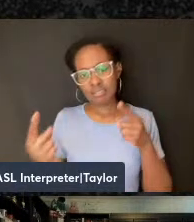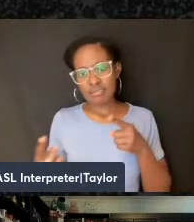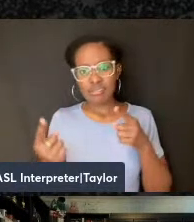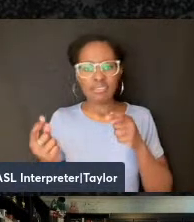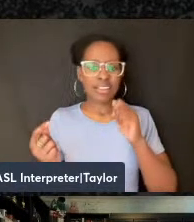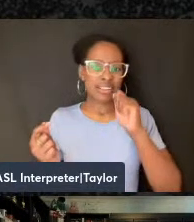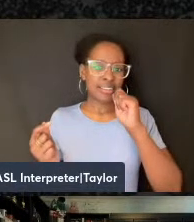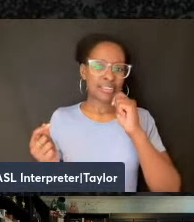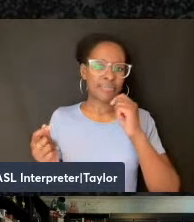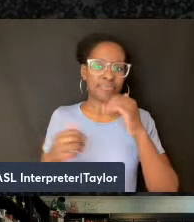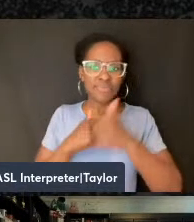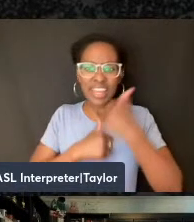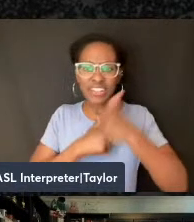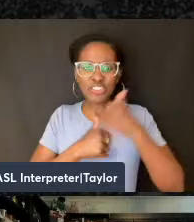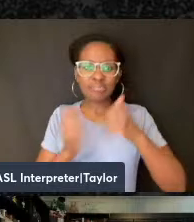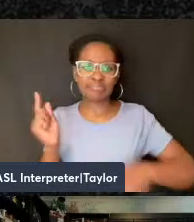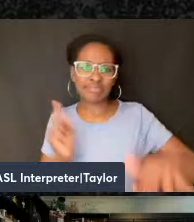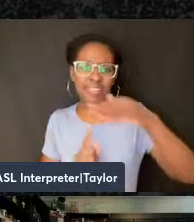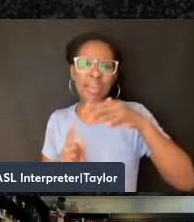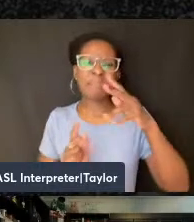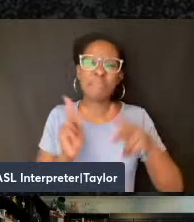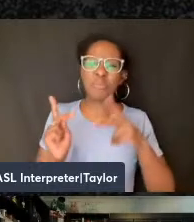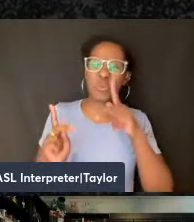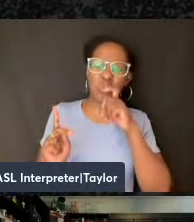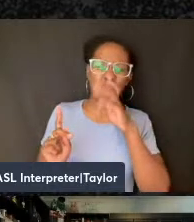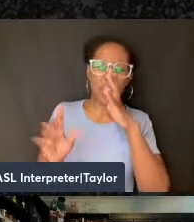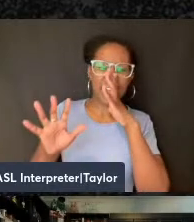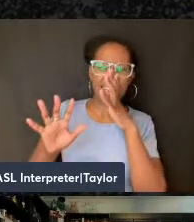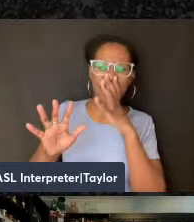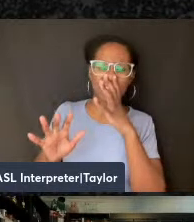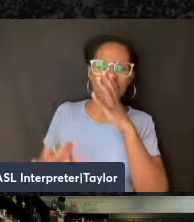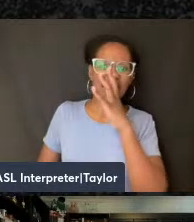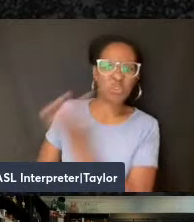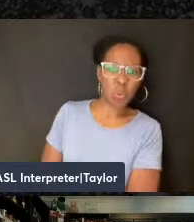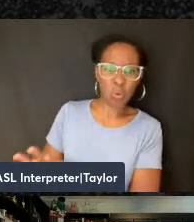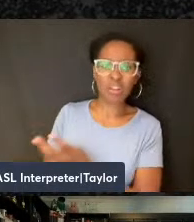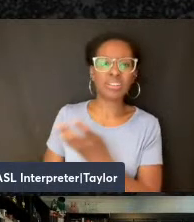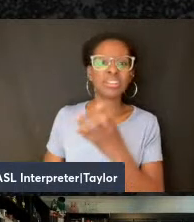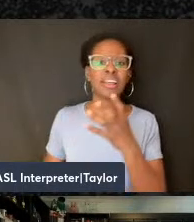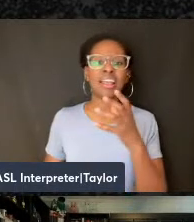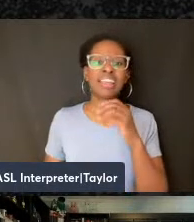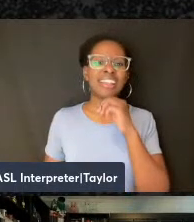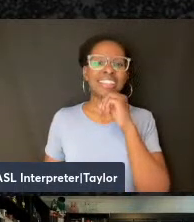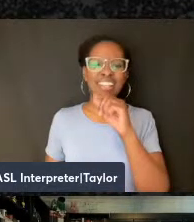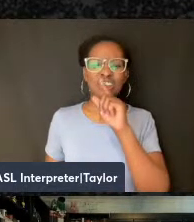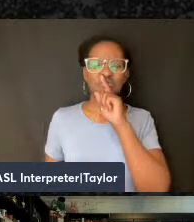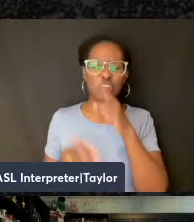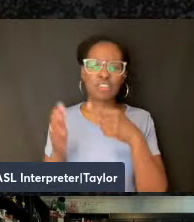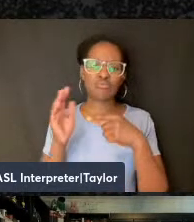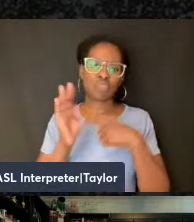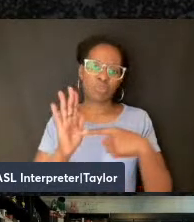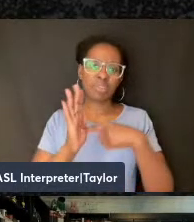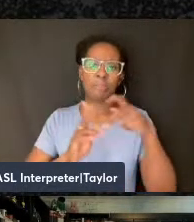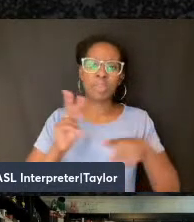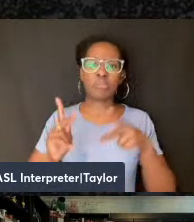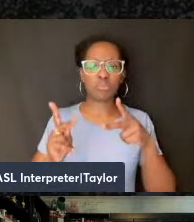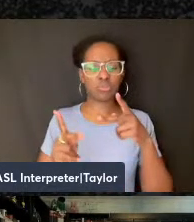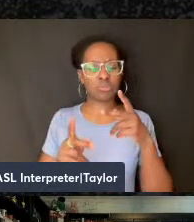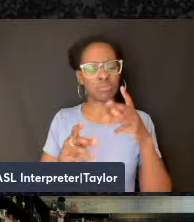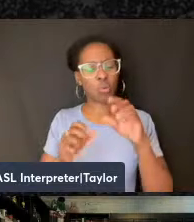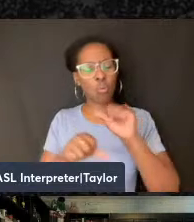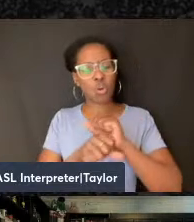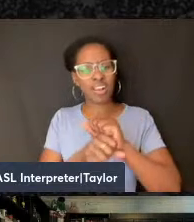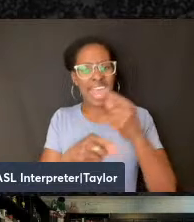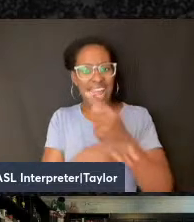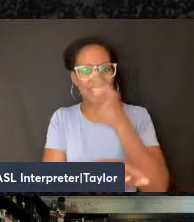maliciously misrepresenting it, trying to give the impression that we simply disrupted others' work, work, tilting at windmills and contributing